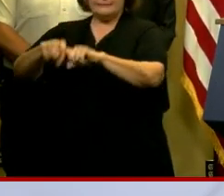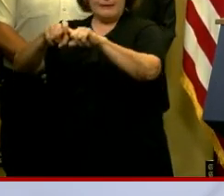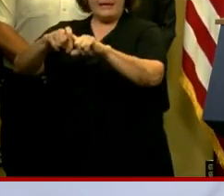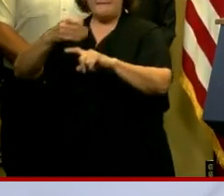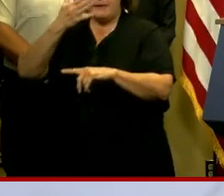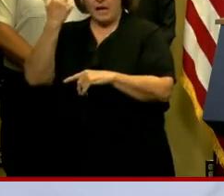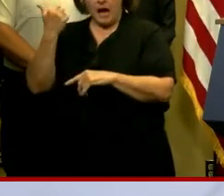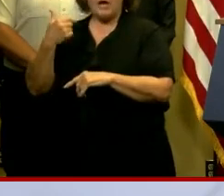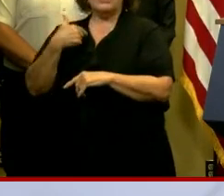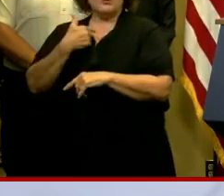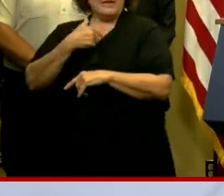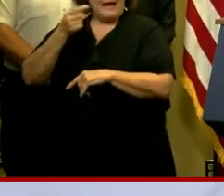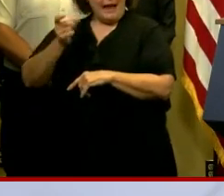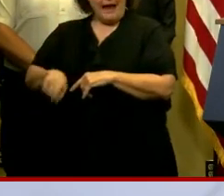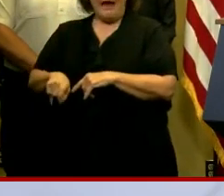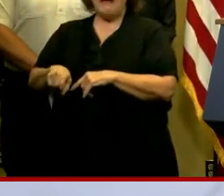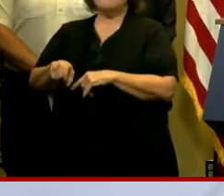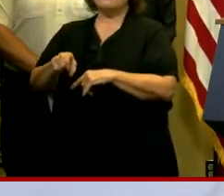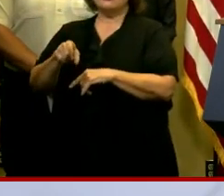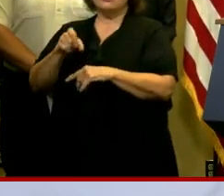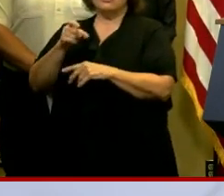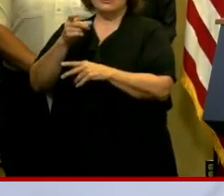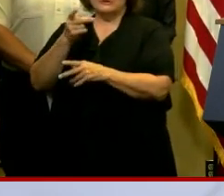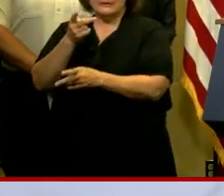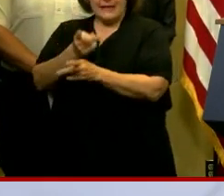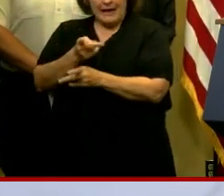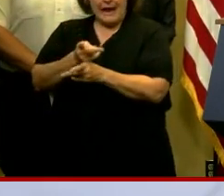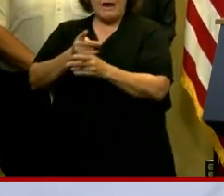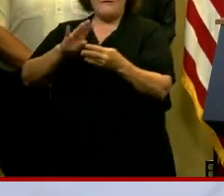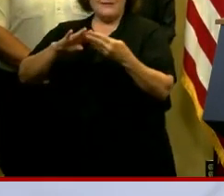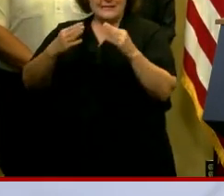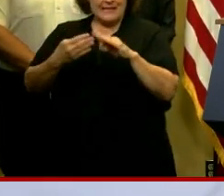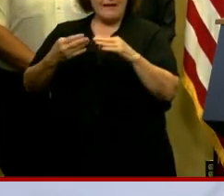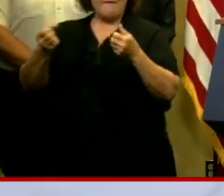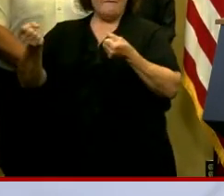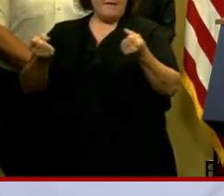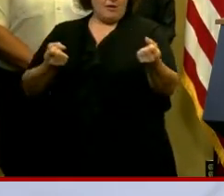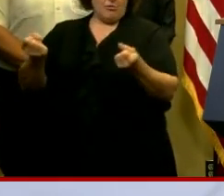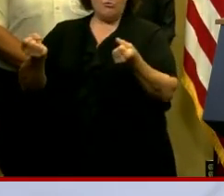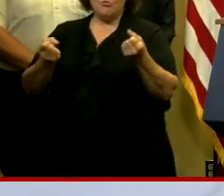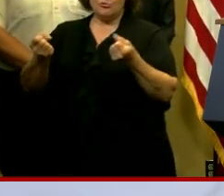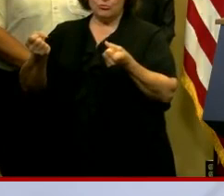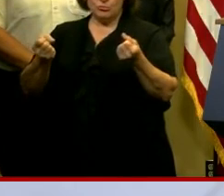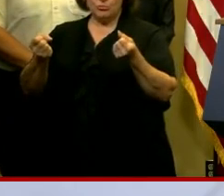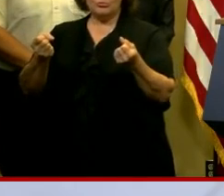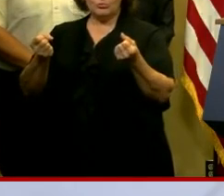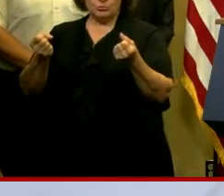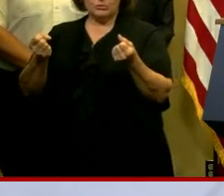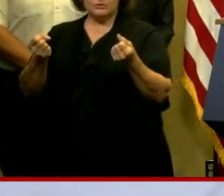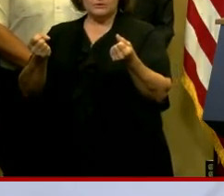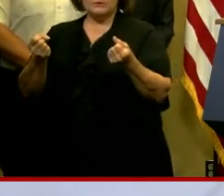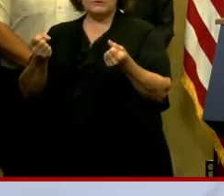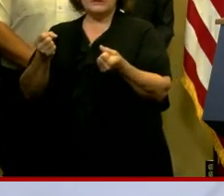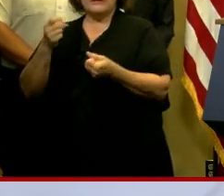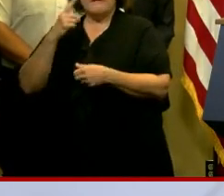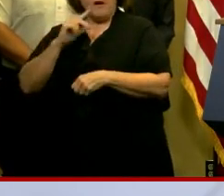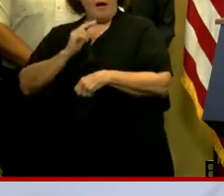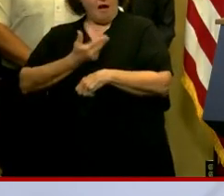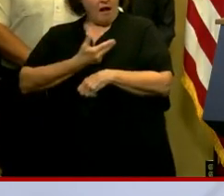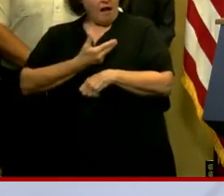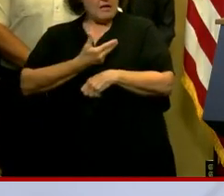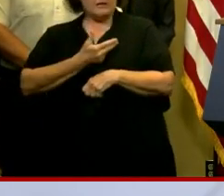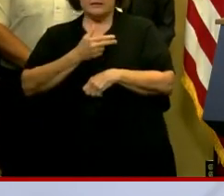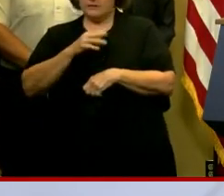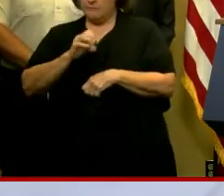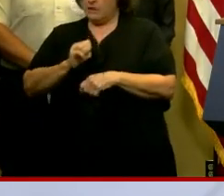because we do have to take care of city vehicles in a timely manner. again, for us to be